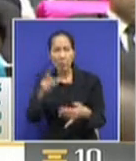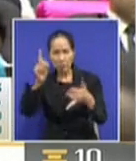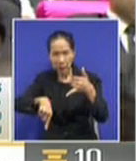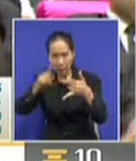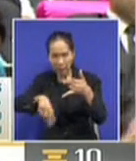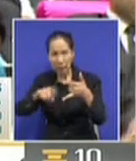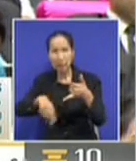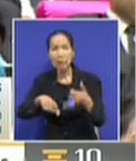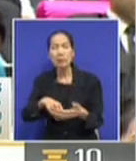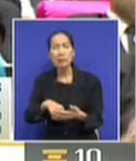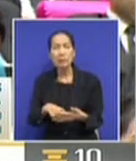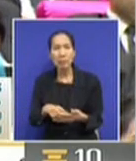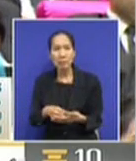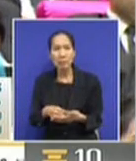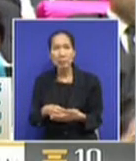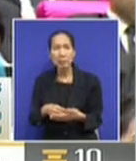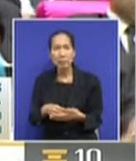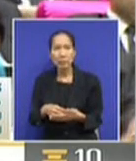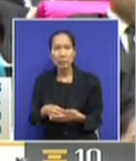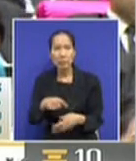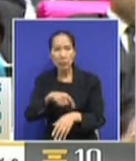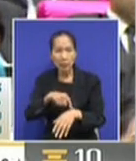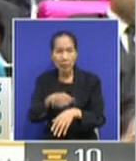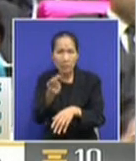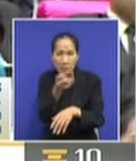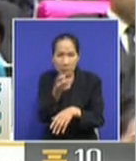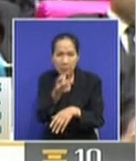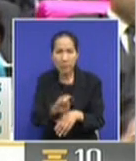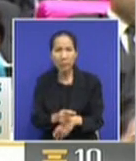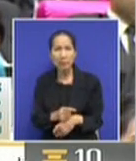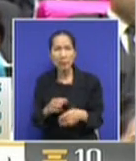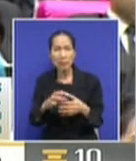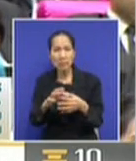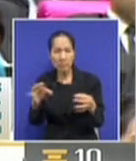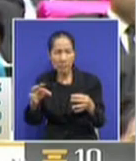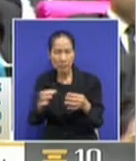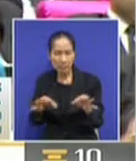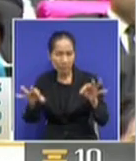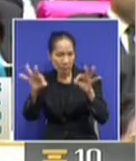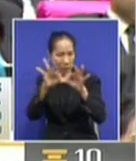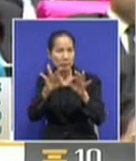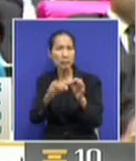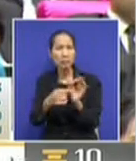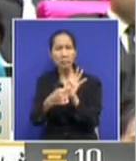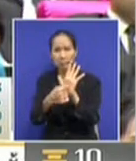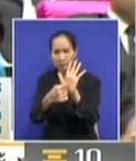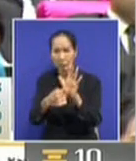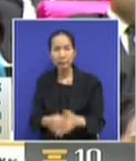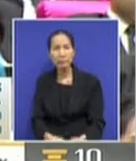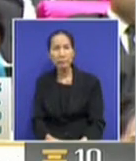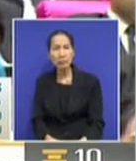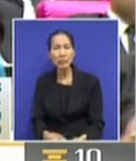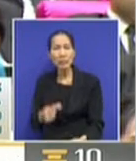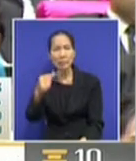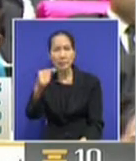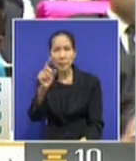criticisms and attacks on General Pajut. In fact, the debate is supposed to be a platform for supporters